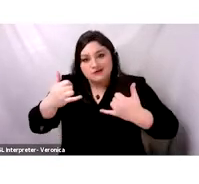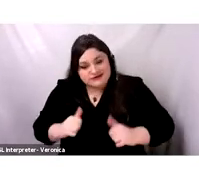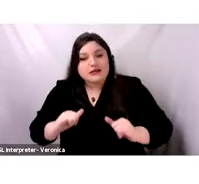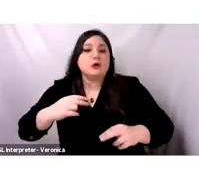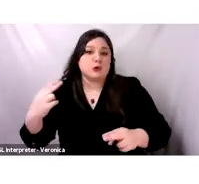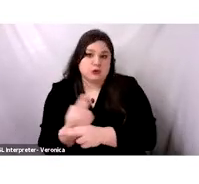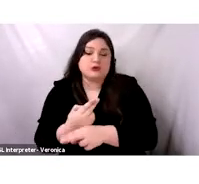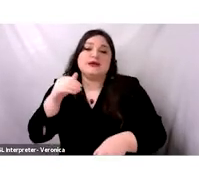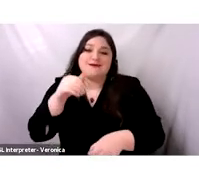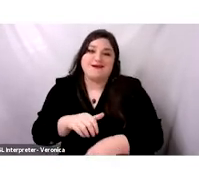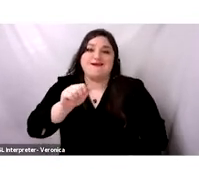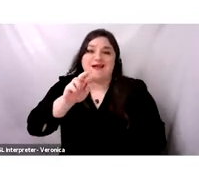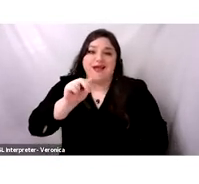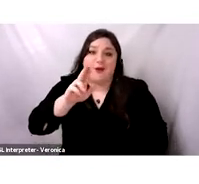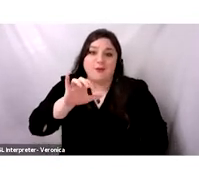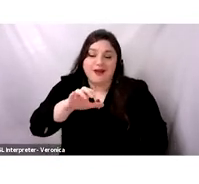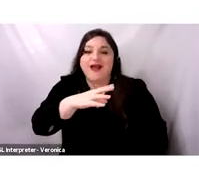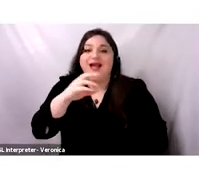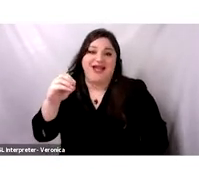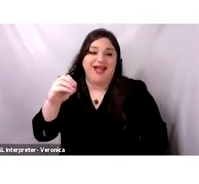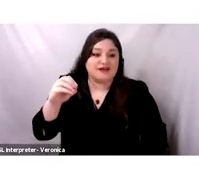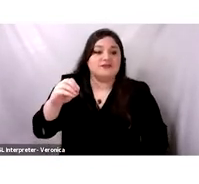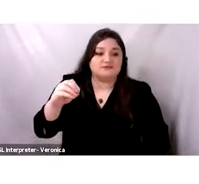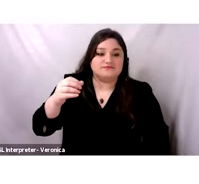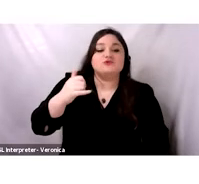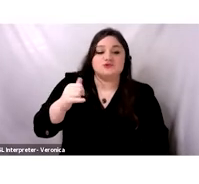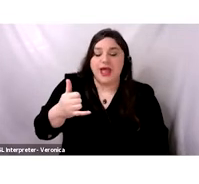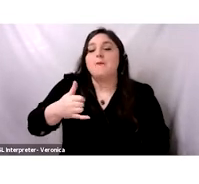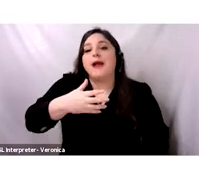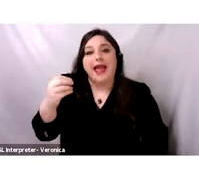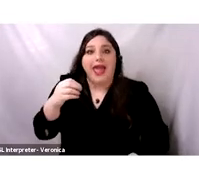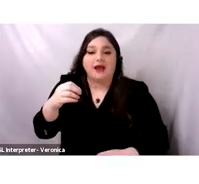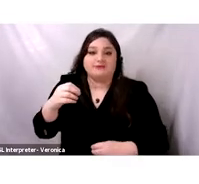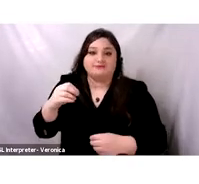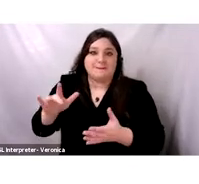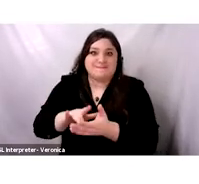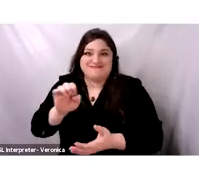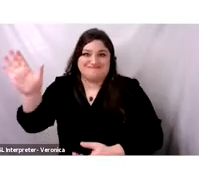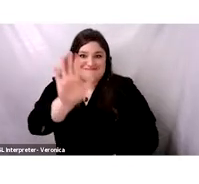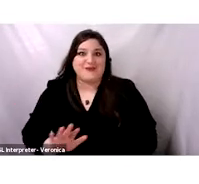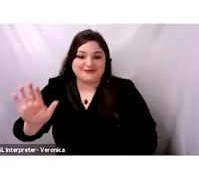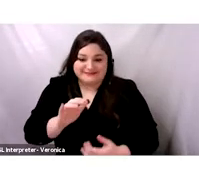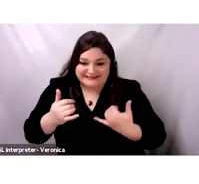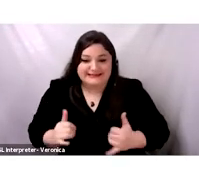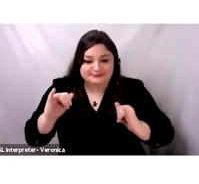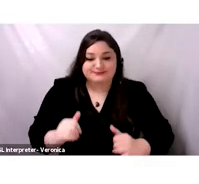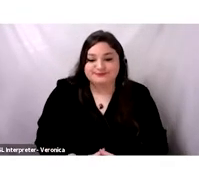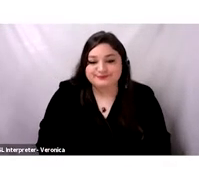and Swanna cuisine. And it's also an indigenous plant. Number six,